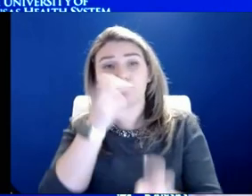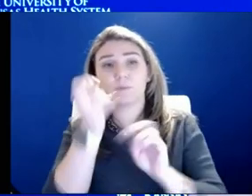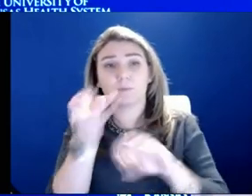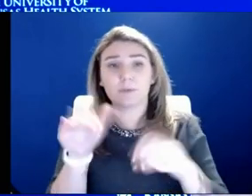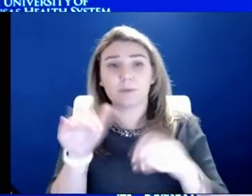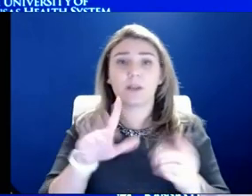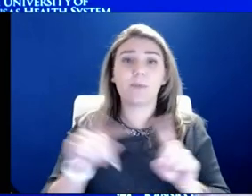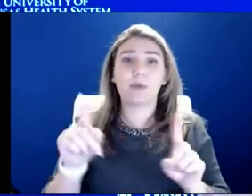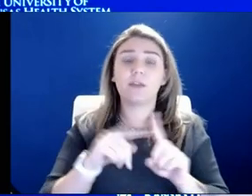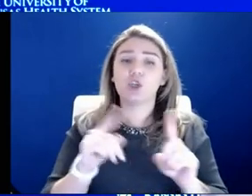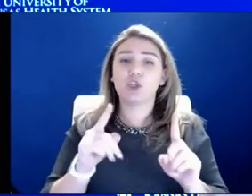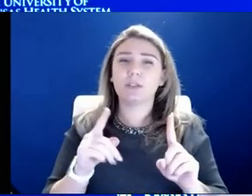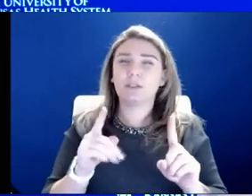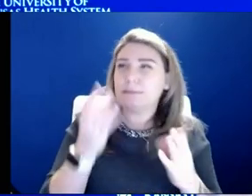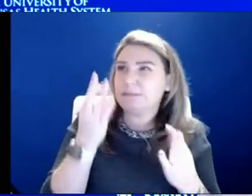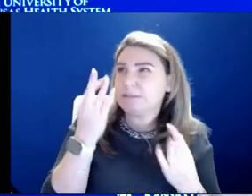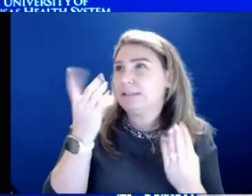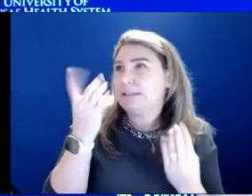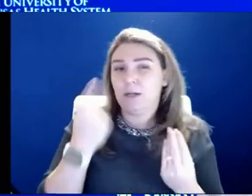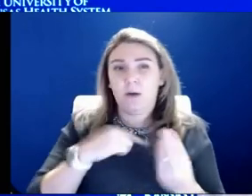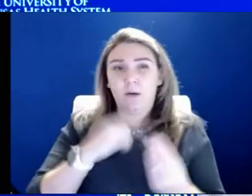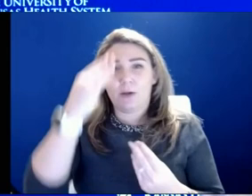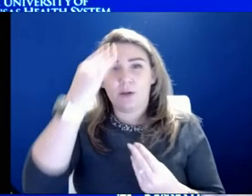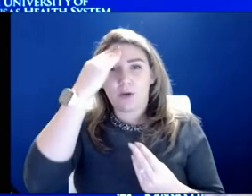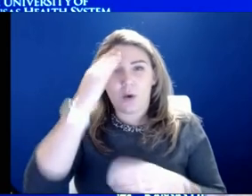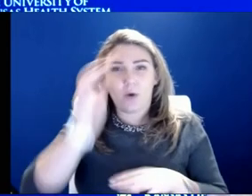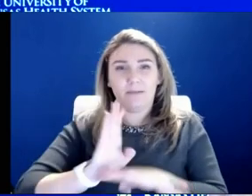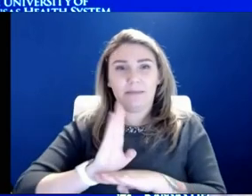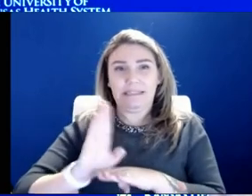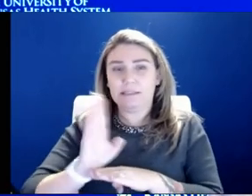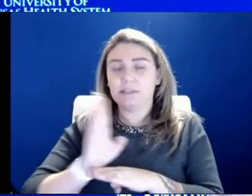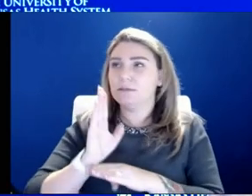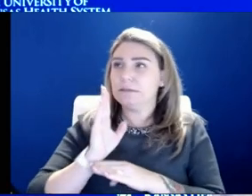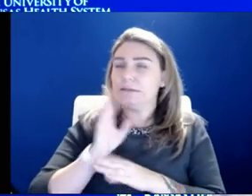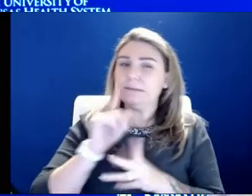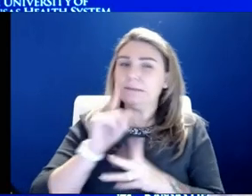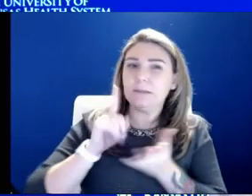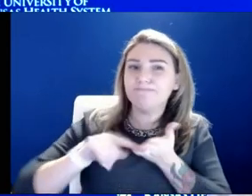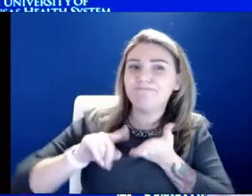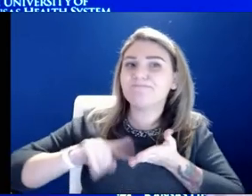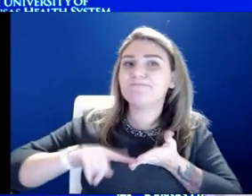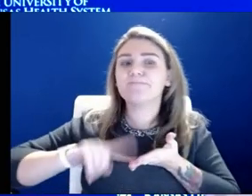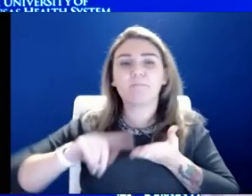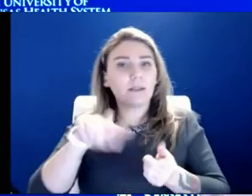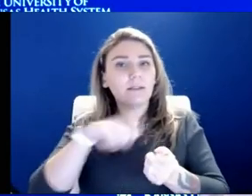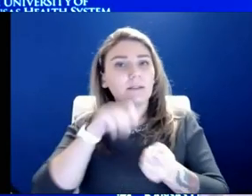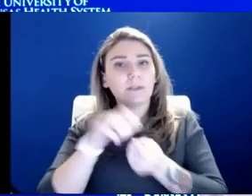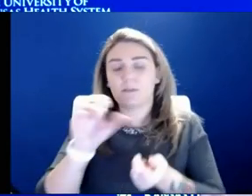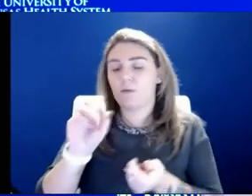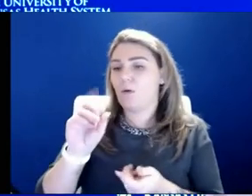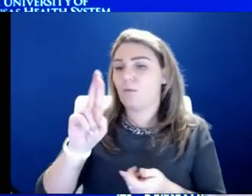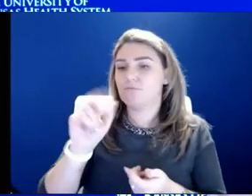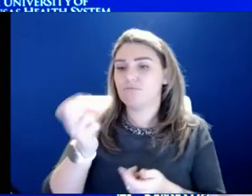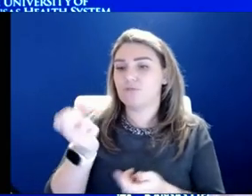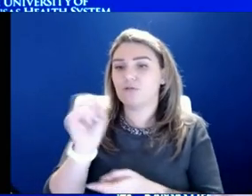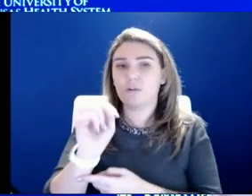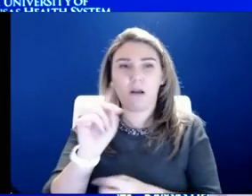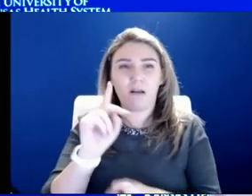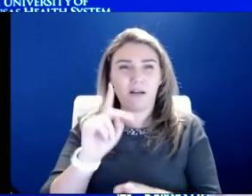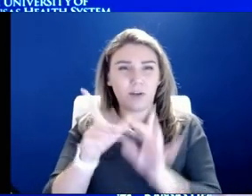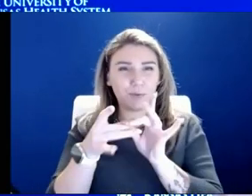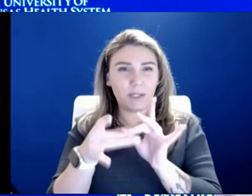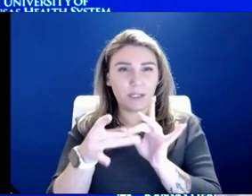is a consideration and we do know that the companies are looking at making a specific Omicron related pivot